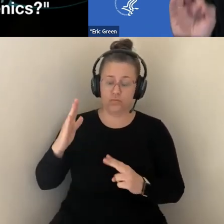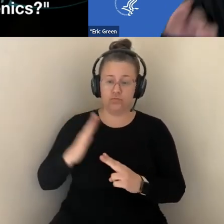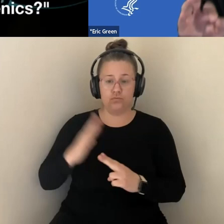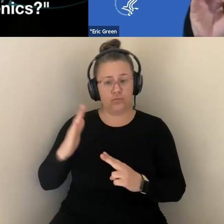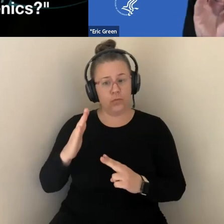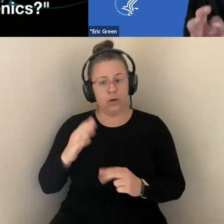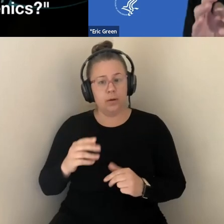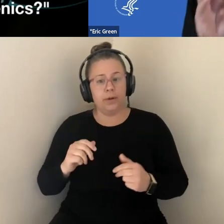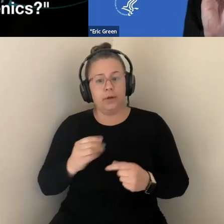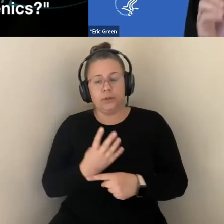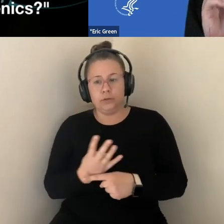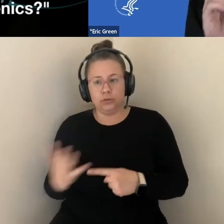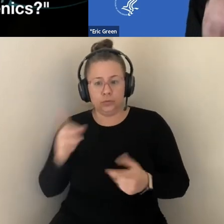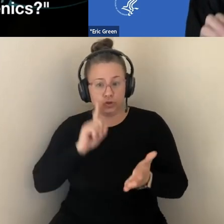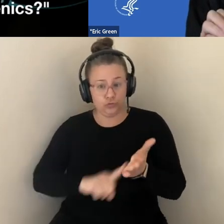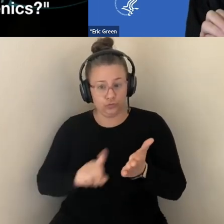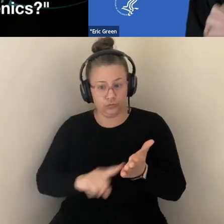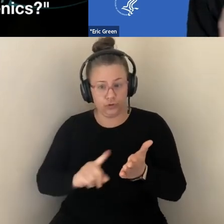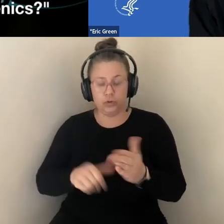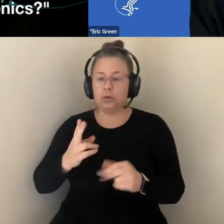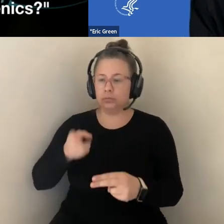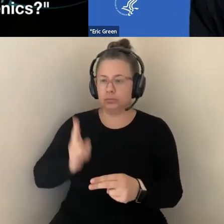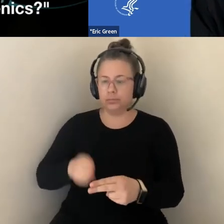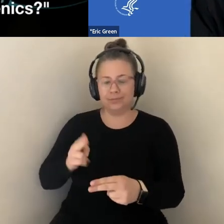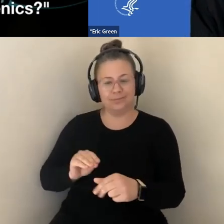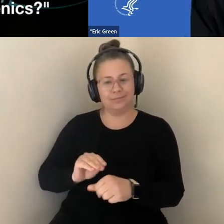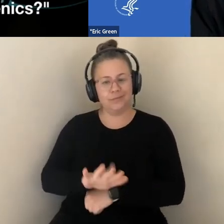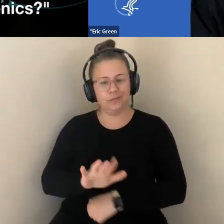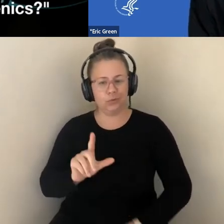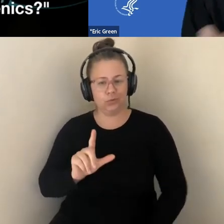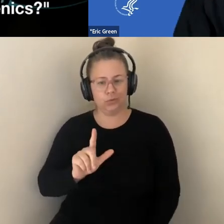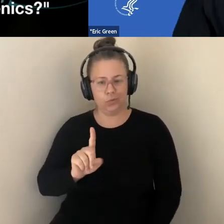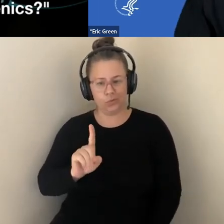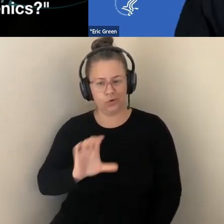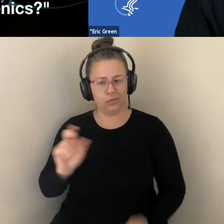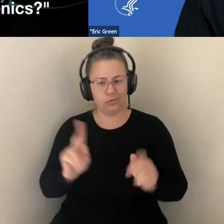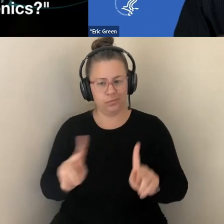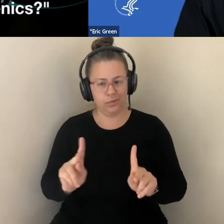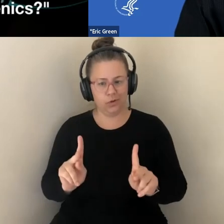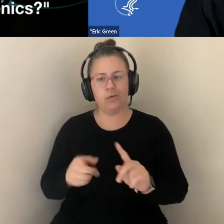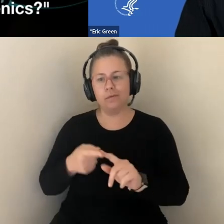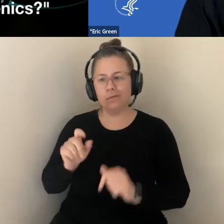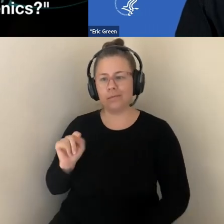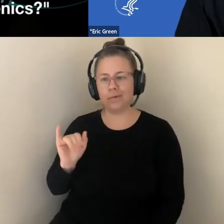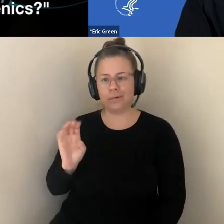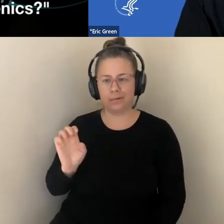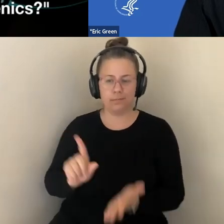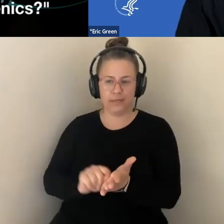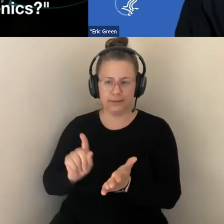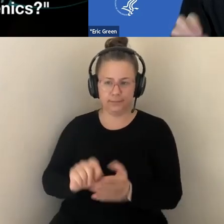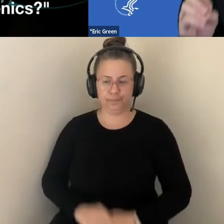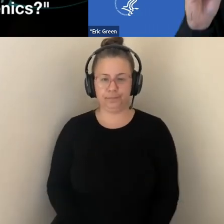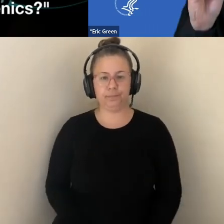MOST INFLUENTIAL PEOPLE IN 2022 BY TIME MAGAZINE. THESE FOUR RESEARCHERS LED THE GENERATION